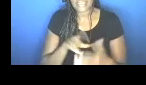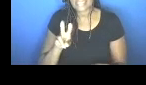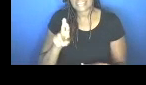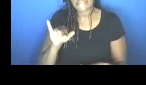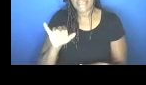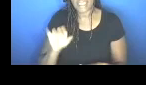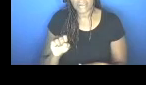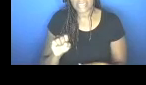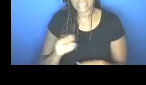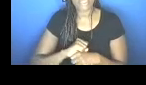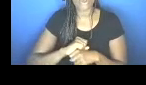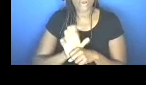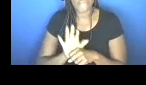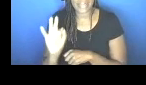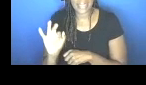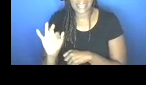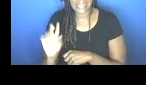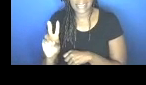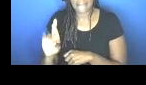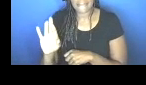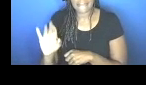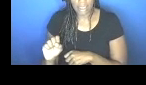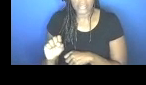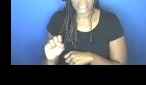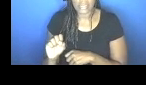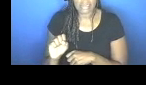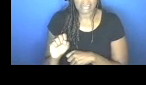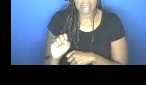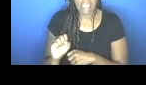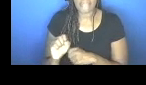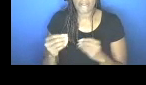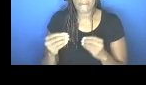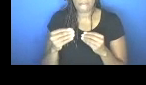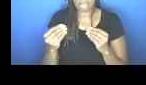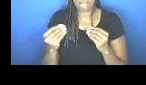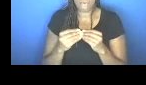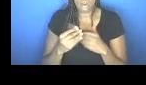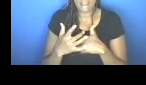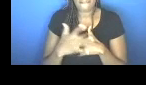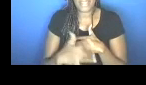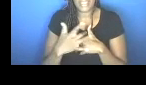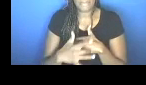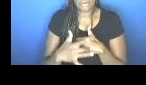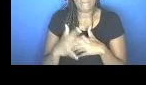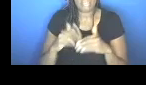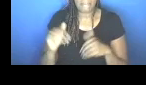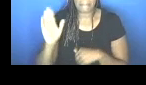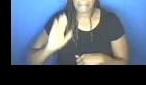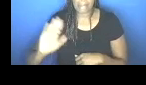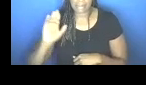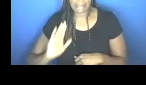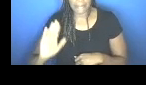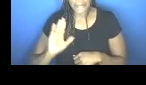the COVID-19 virus, and that are more available, more widely available than they had been in the